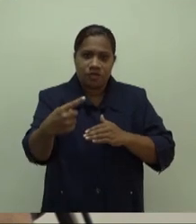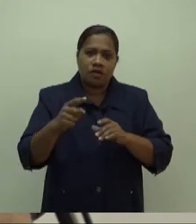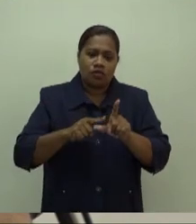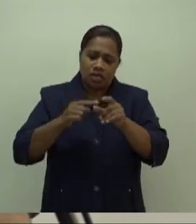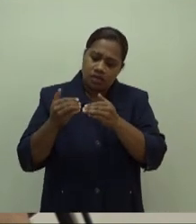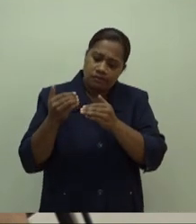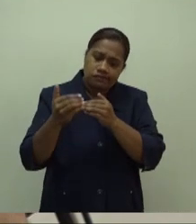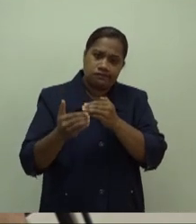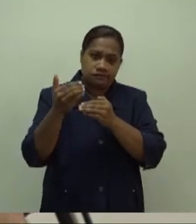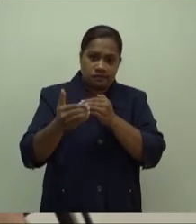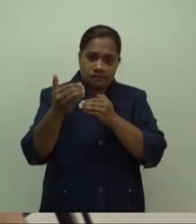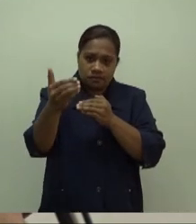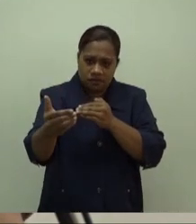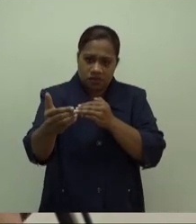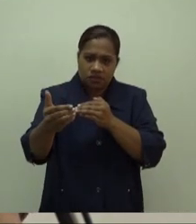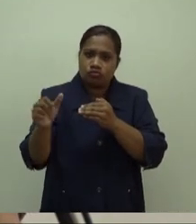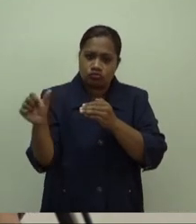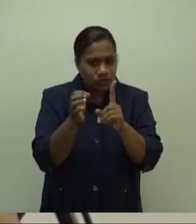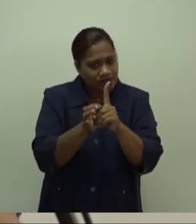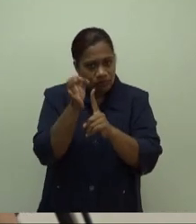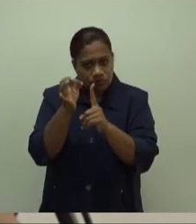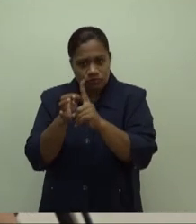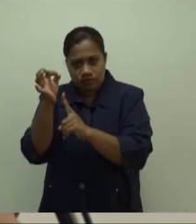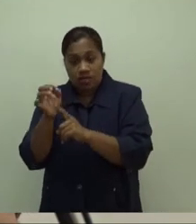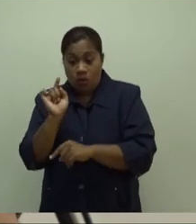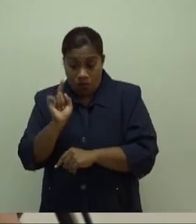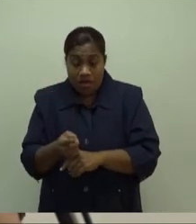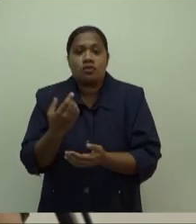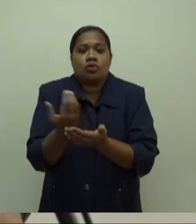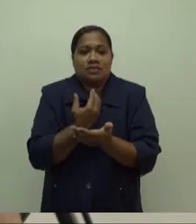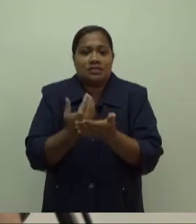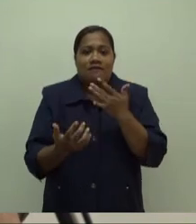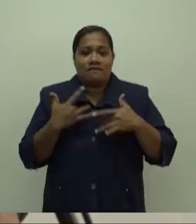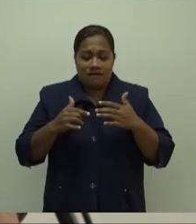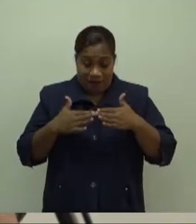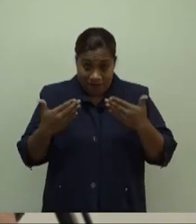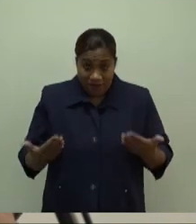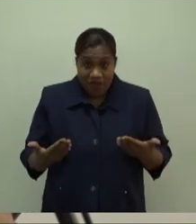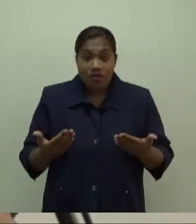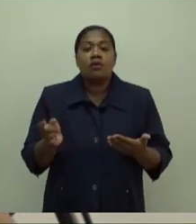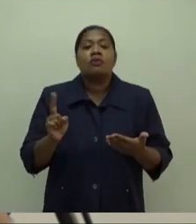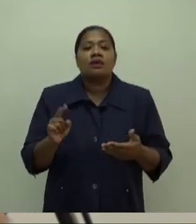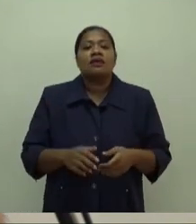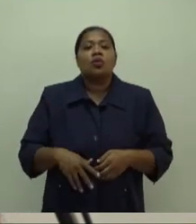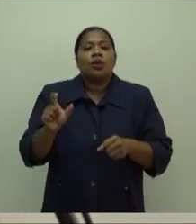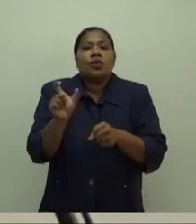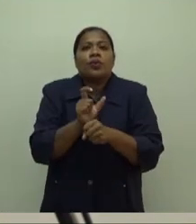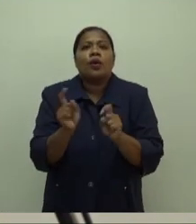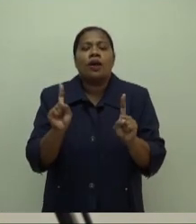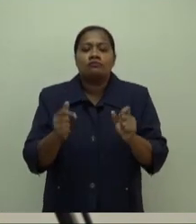The hope being that we save lives now and create a flywheel of good habits